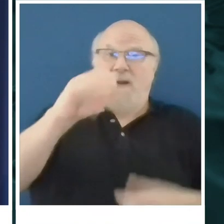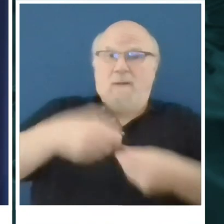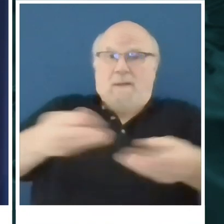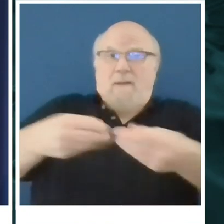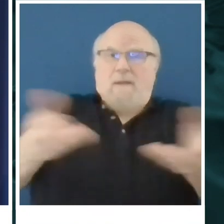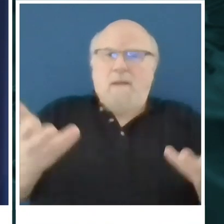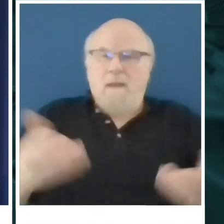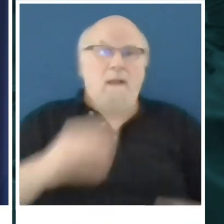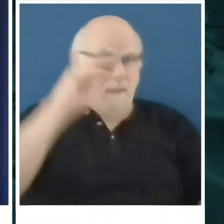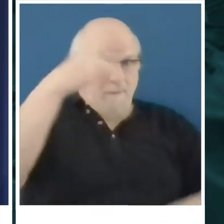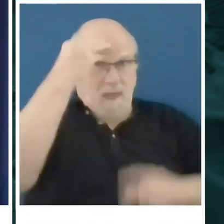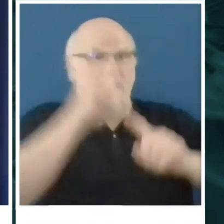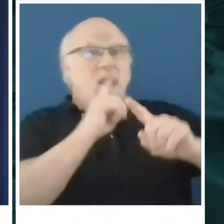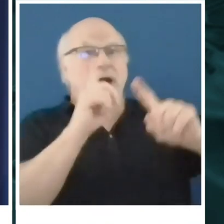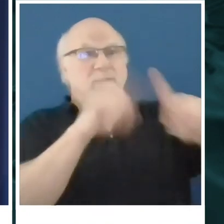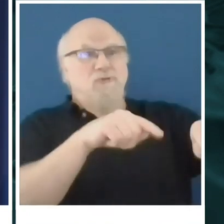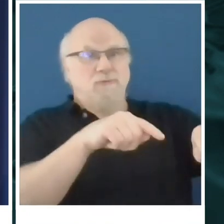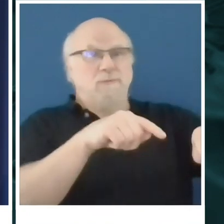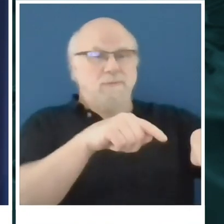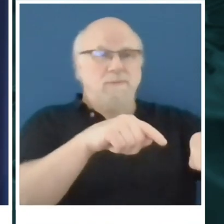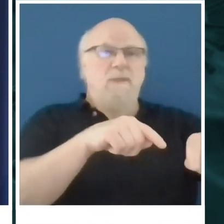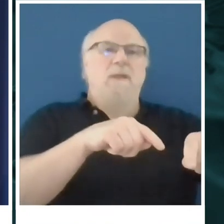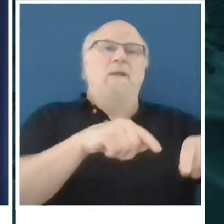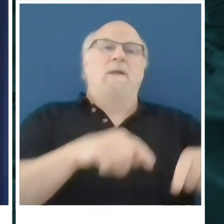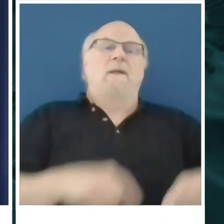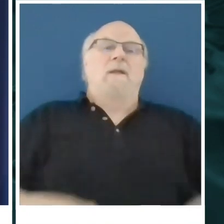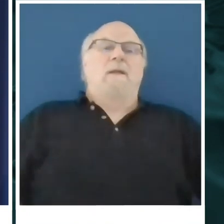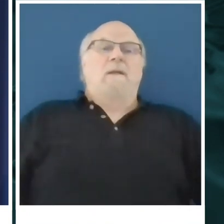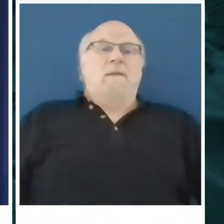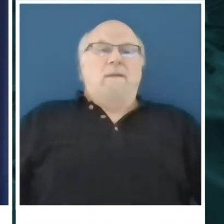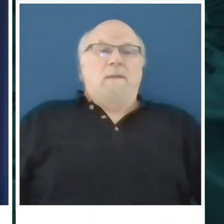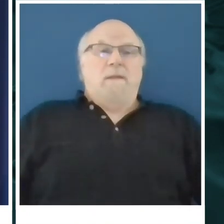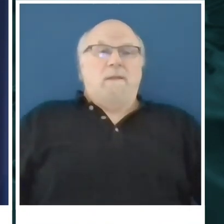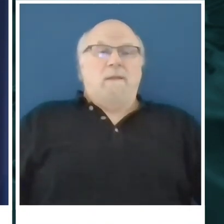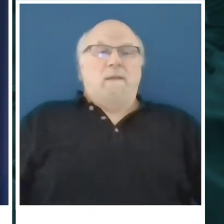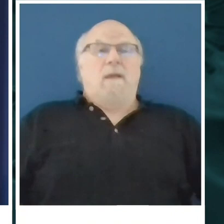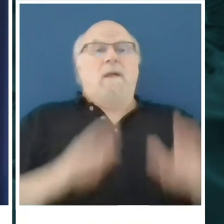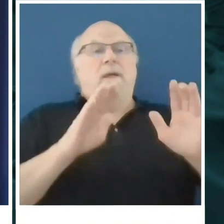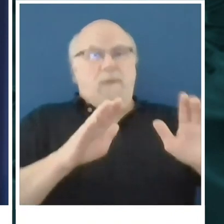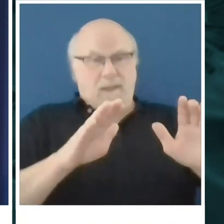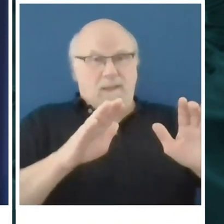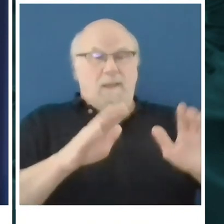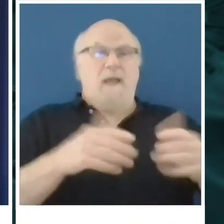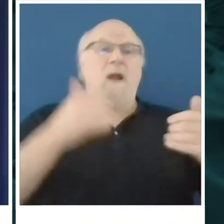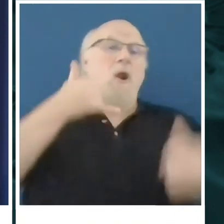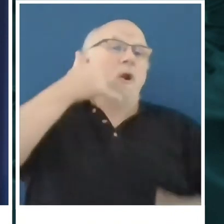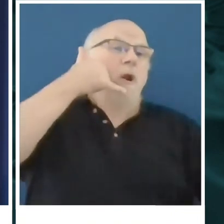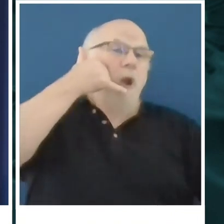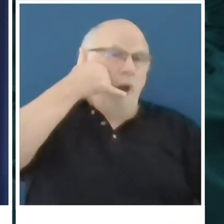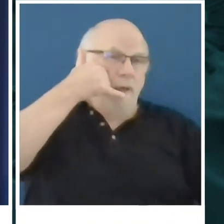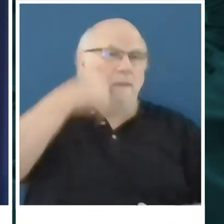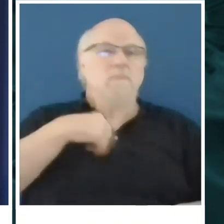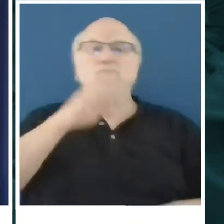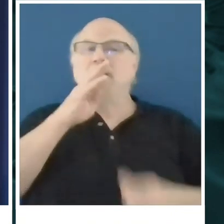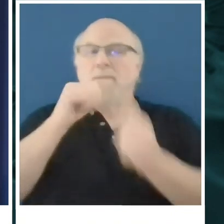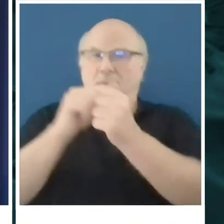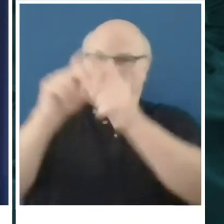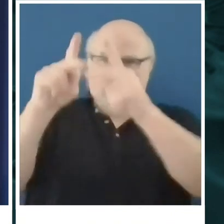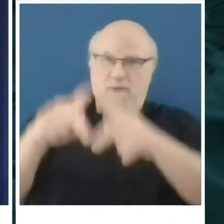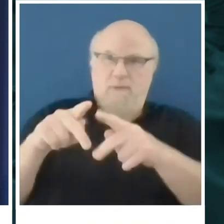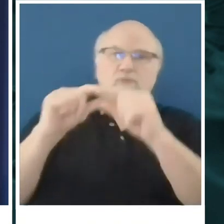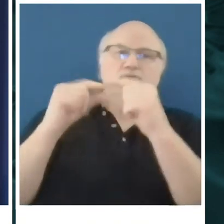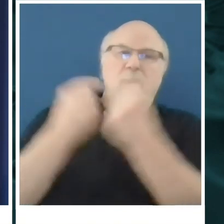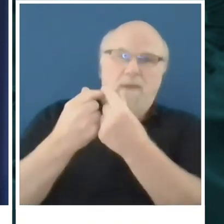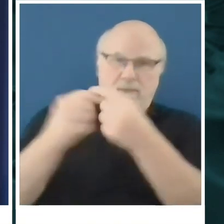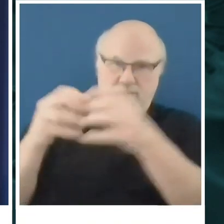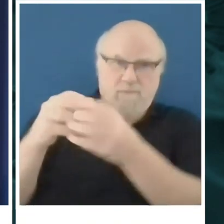I'll move that question to Director Woodard in a minute. But I will tell you the call that I was on this morning with the group that I announced today. One of the things